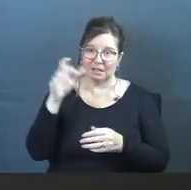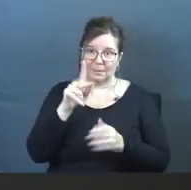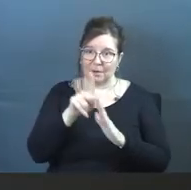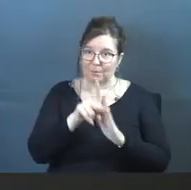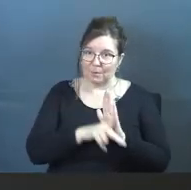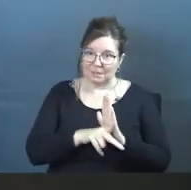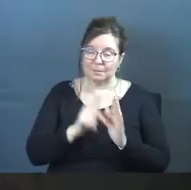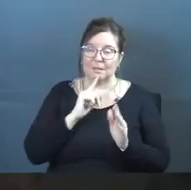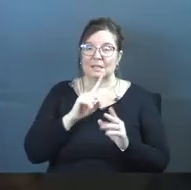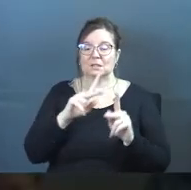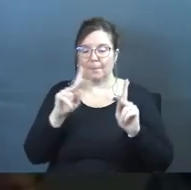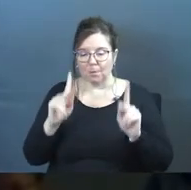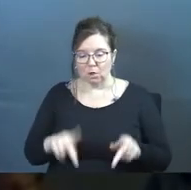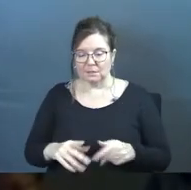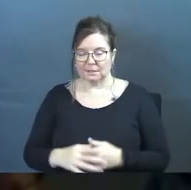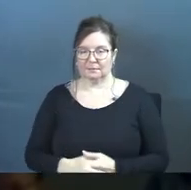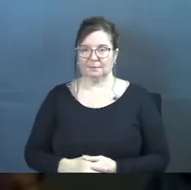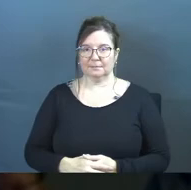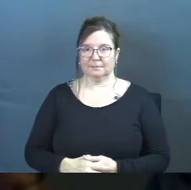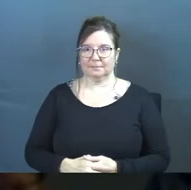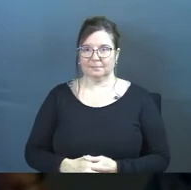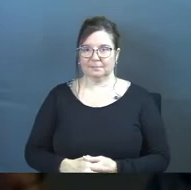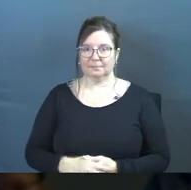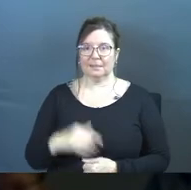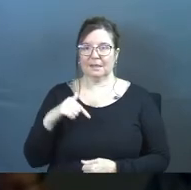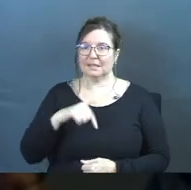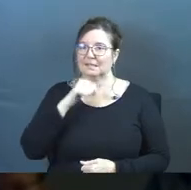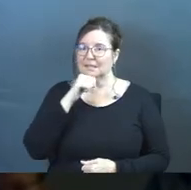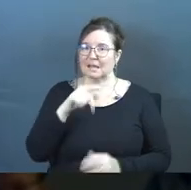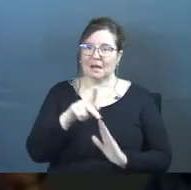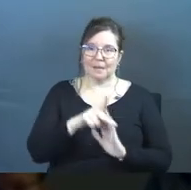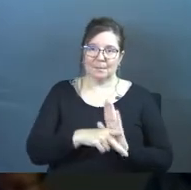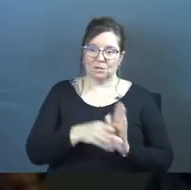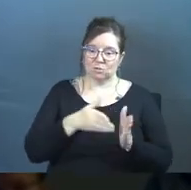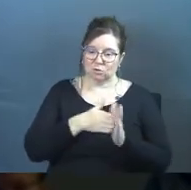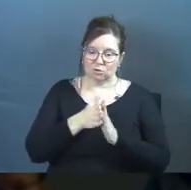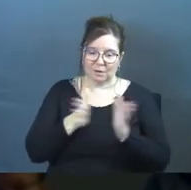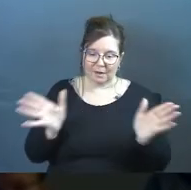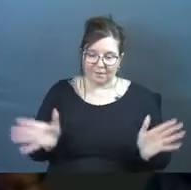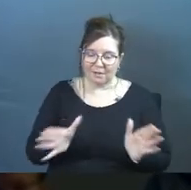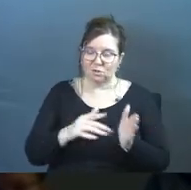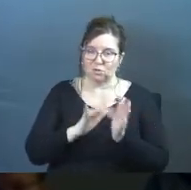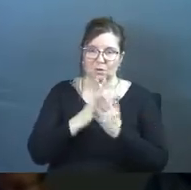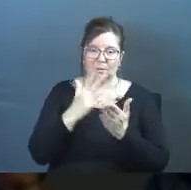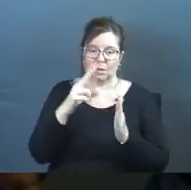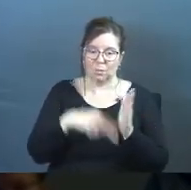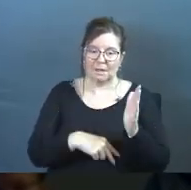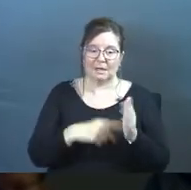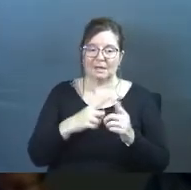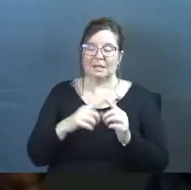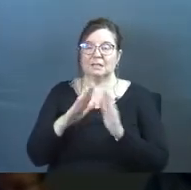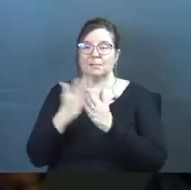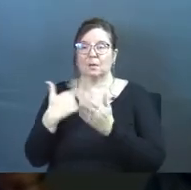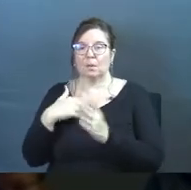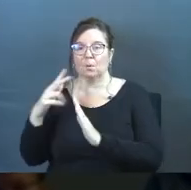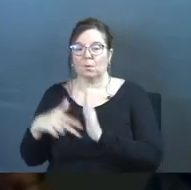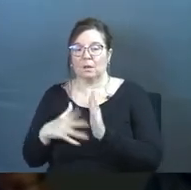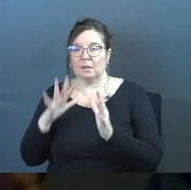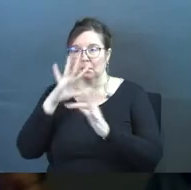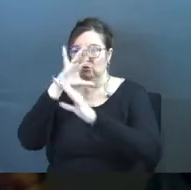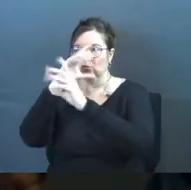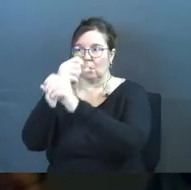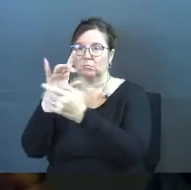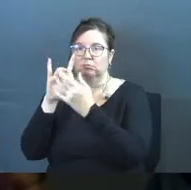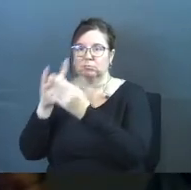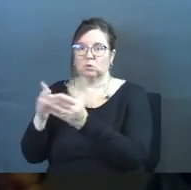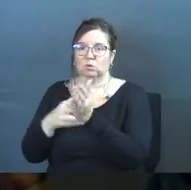principles, it is a person. This is not a principle-driven scripture that we read, it's a book that we read that draws us